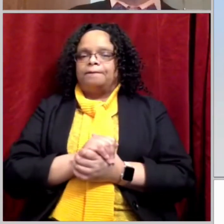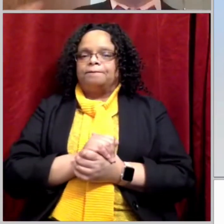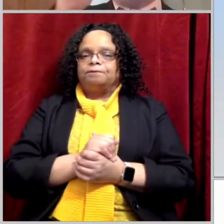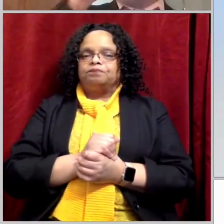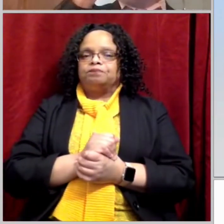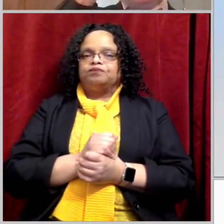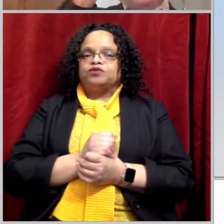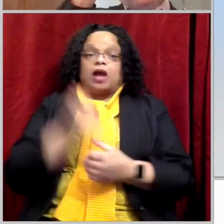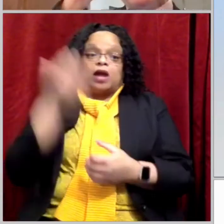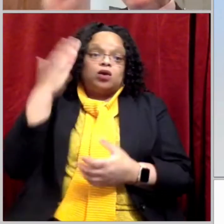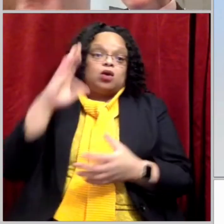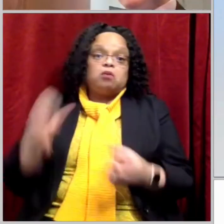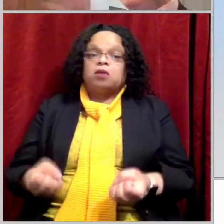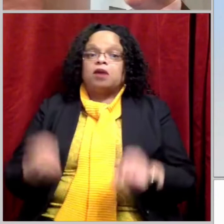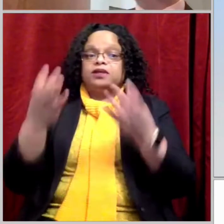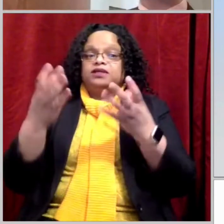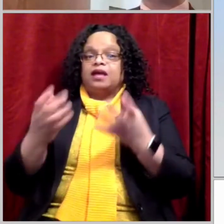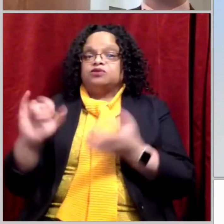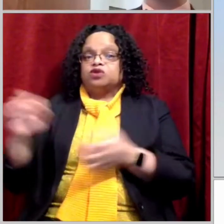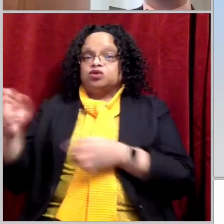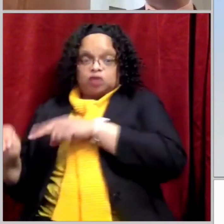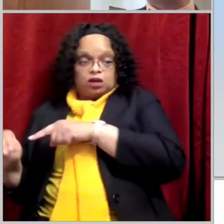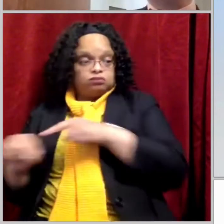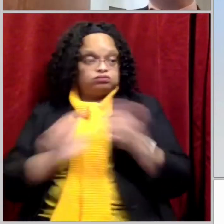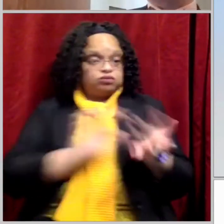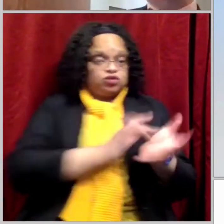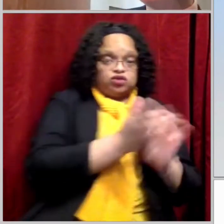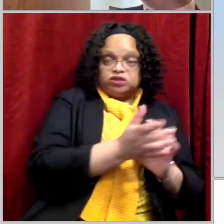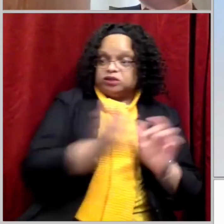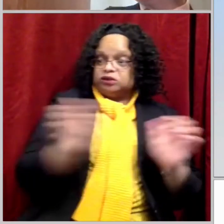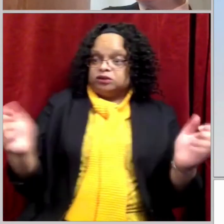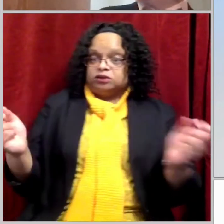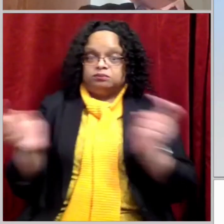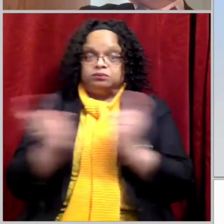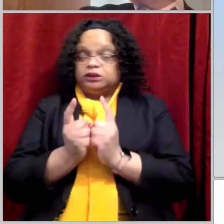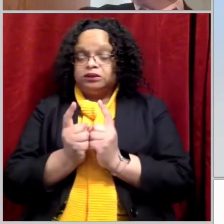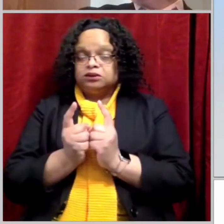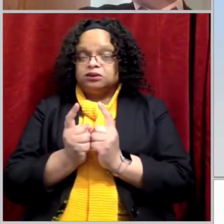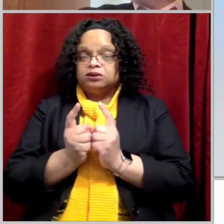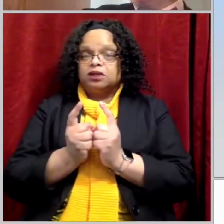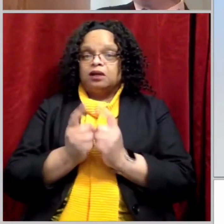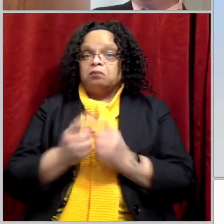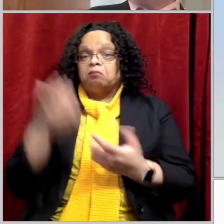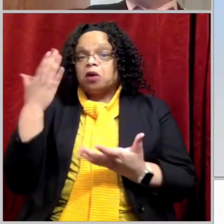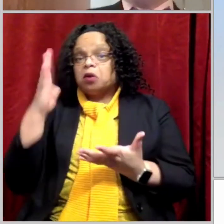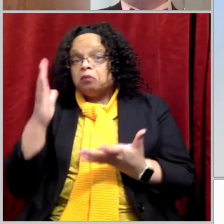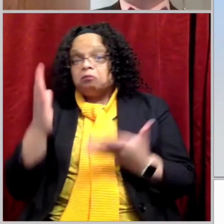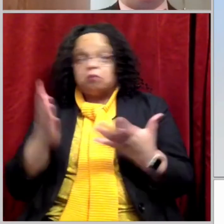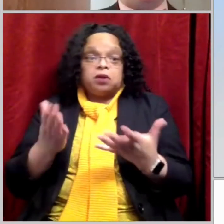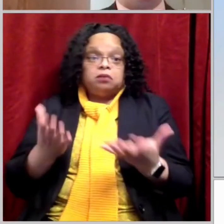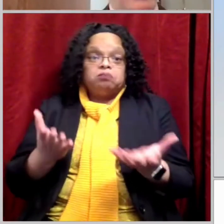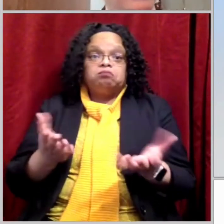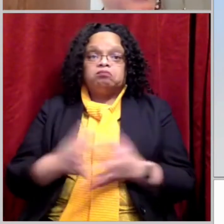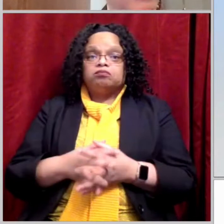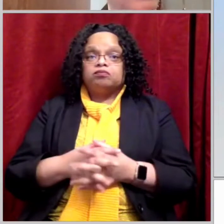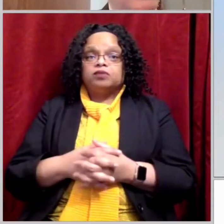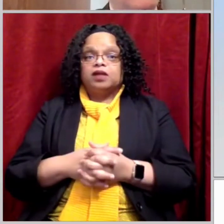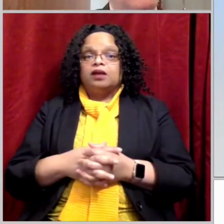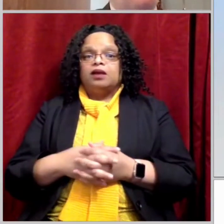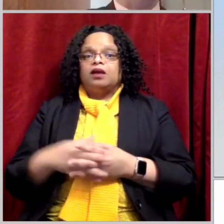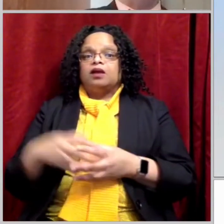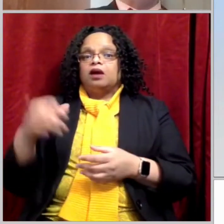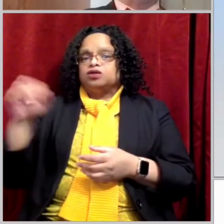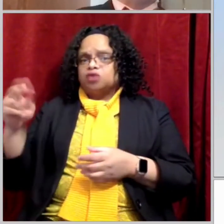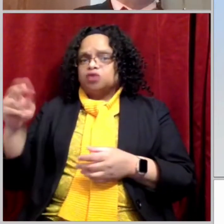times they got together because they lived in different towns, but I'm sure they got together. I'm sure John knew that Jesus was his cousin